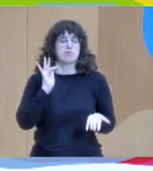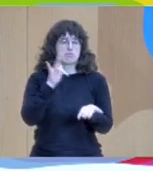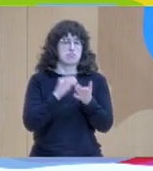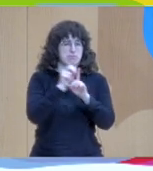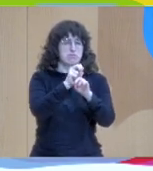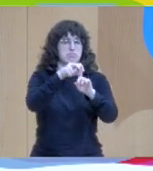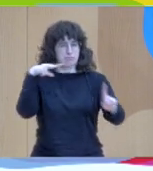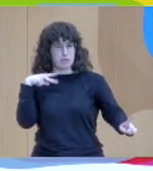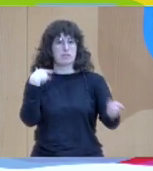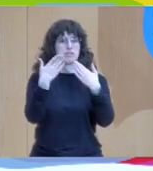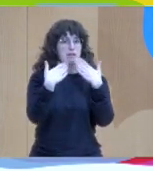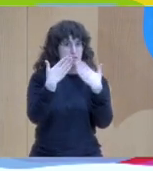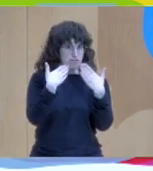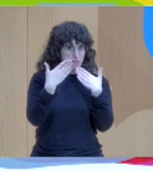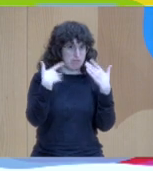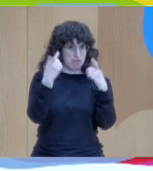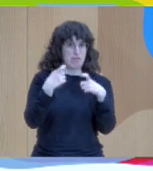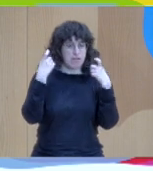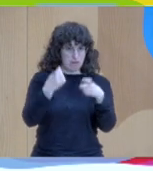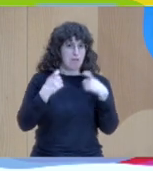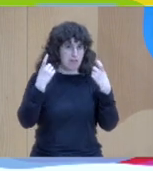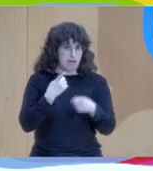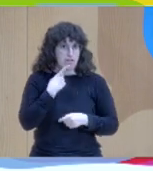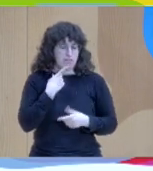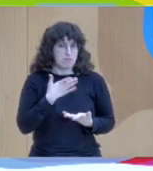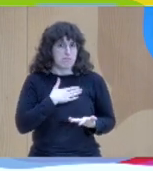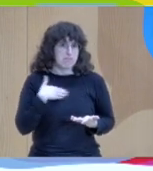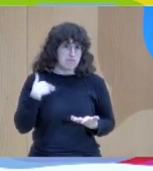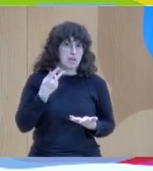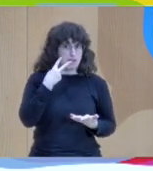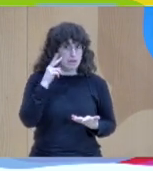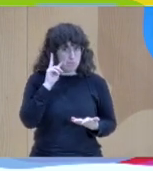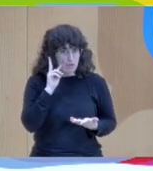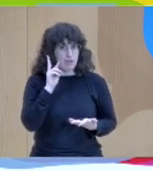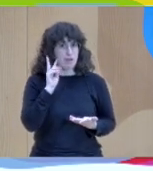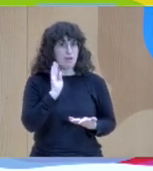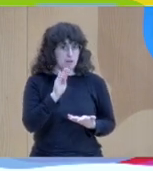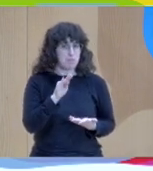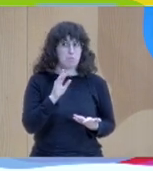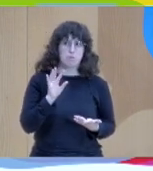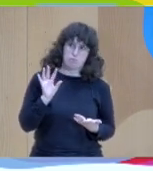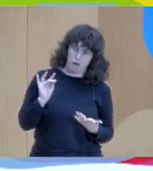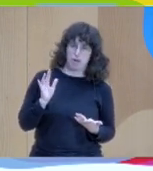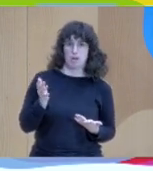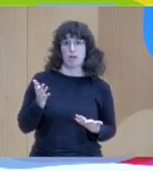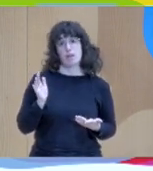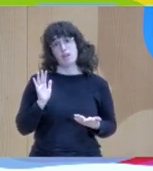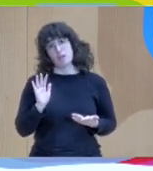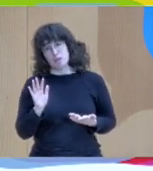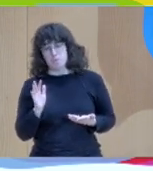Would you want to experiment? Yes. And they were sort of skeptical, you know, what would happen.